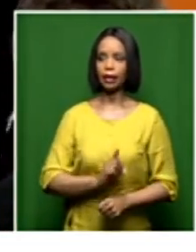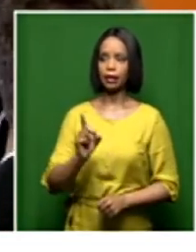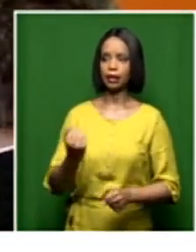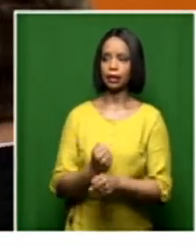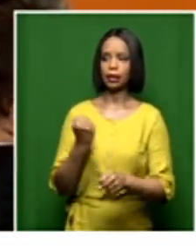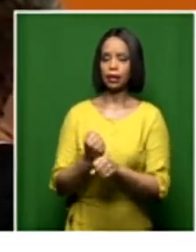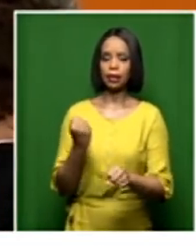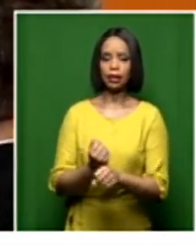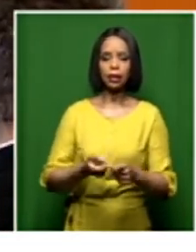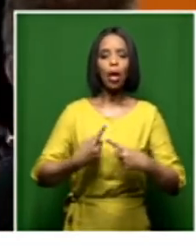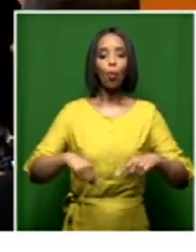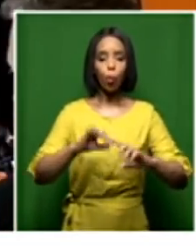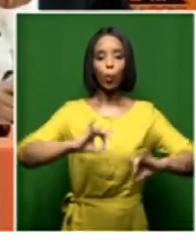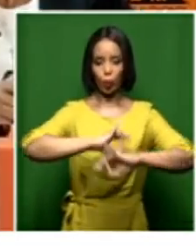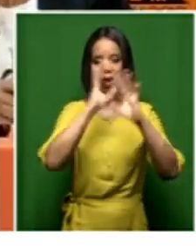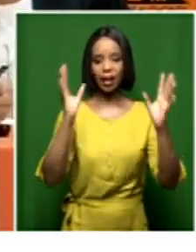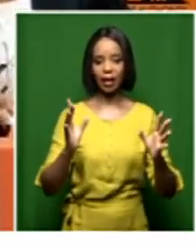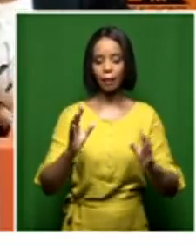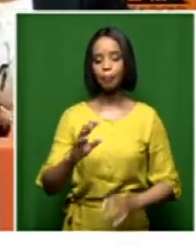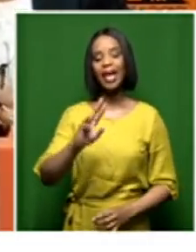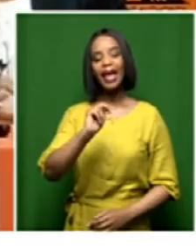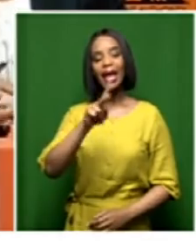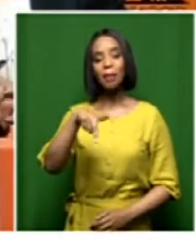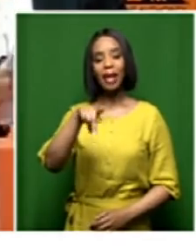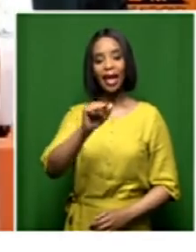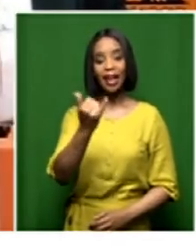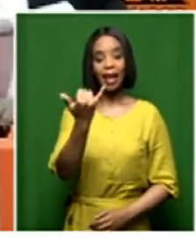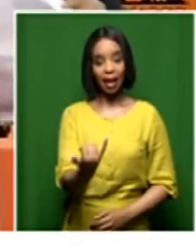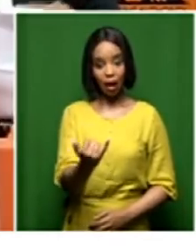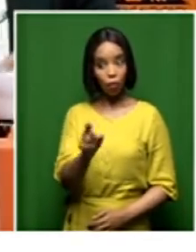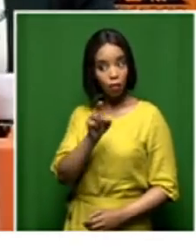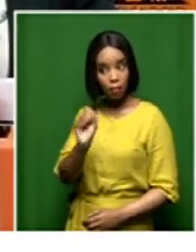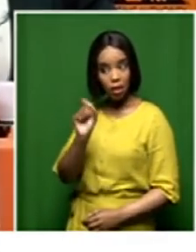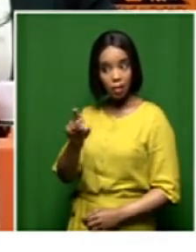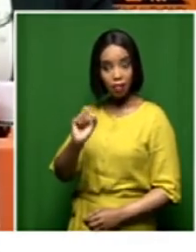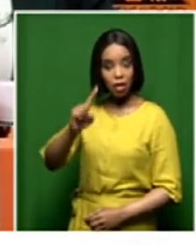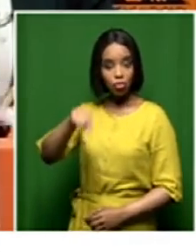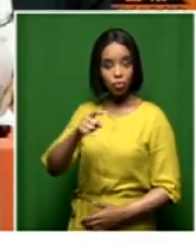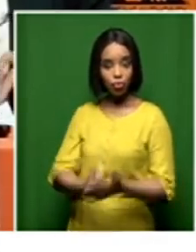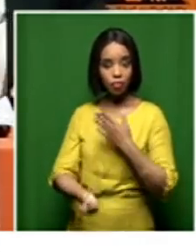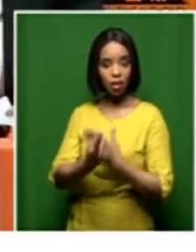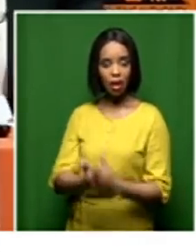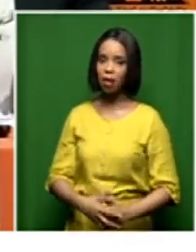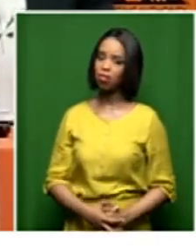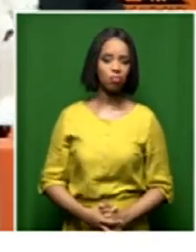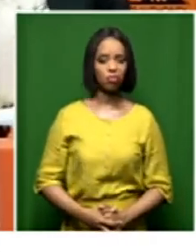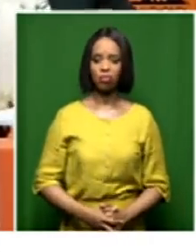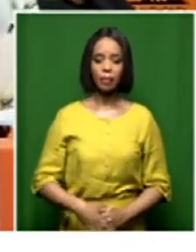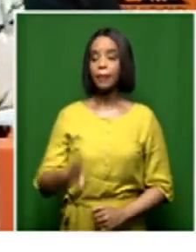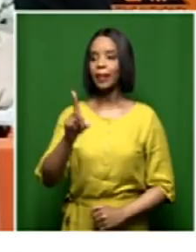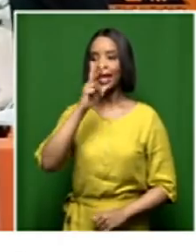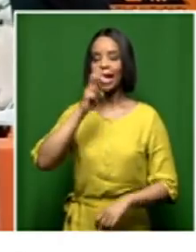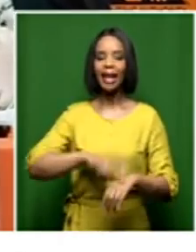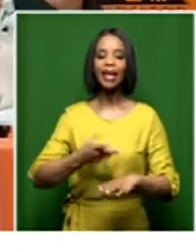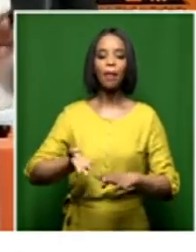are very clear that the NPA is not where it should be, and I think she needs more assistance than kind of